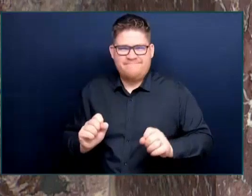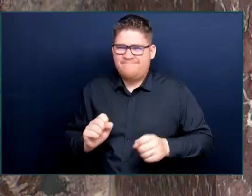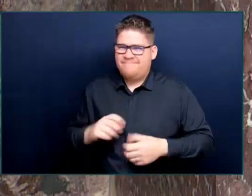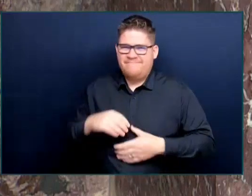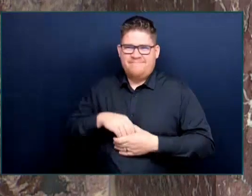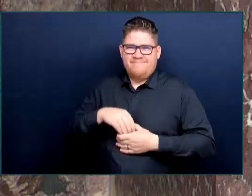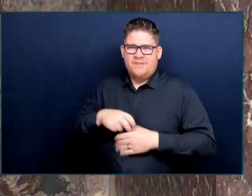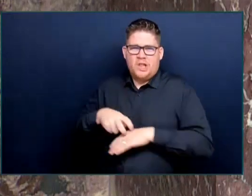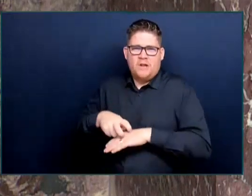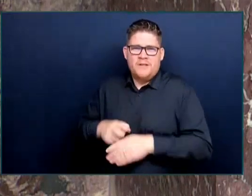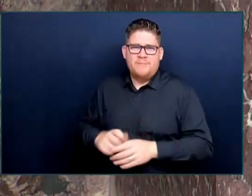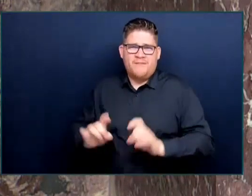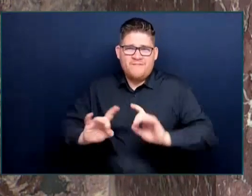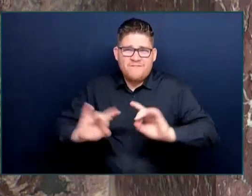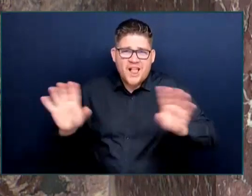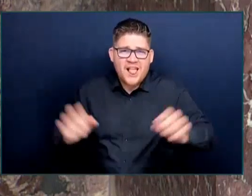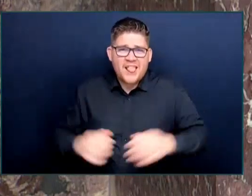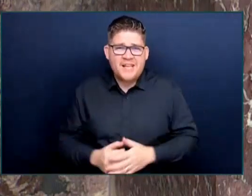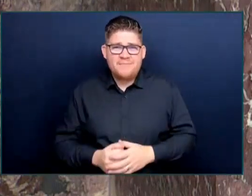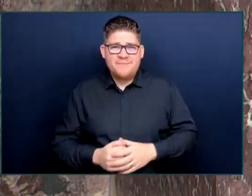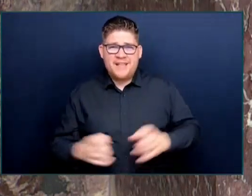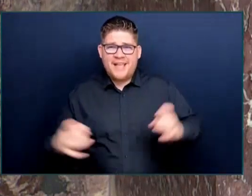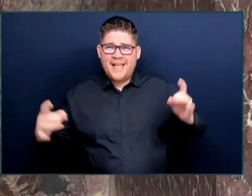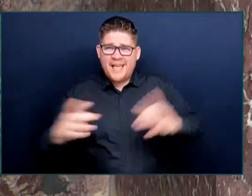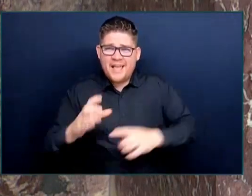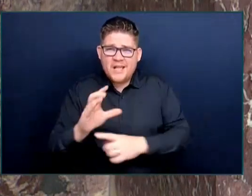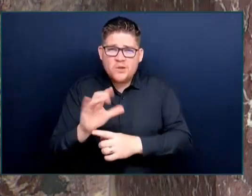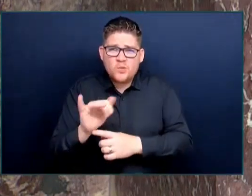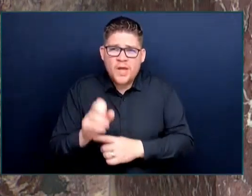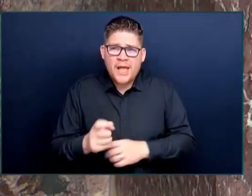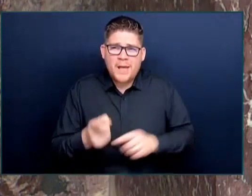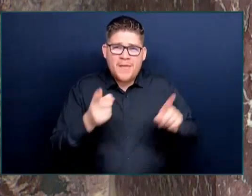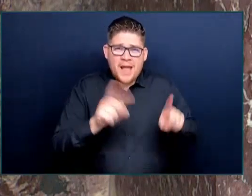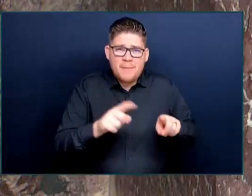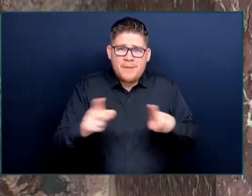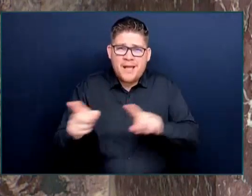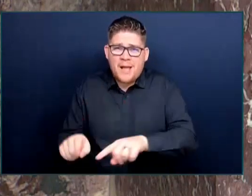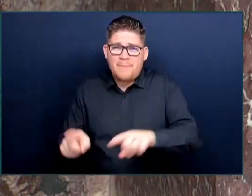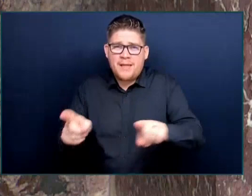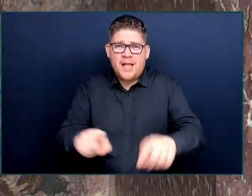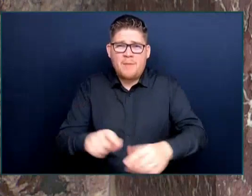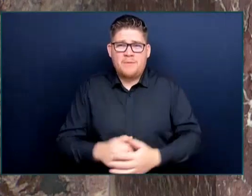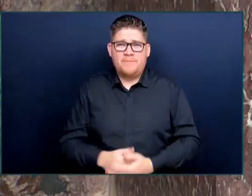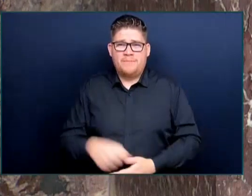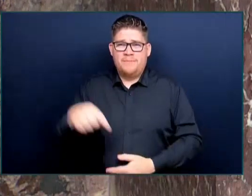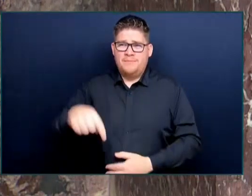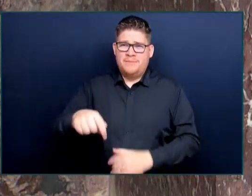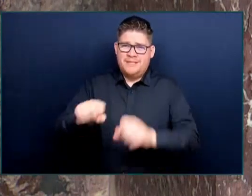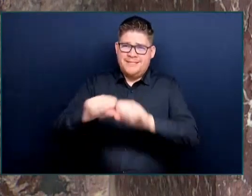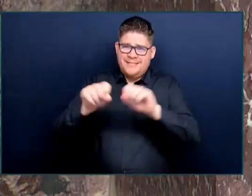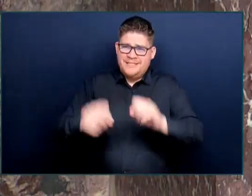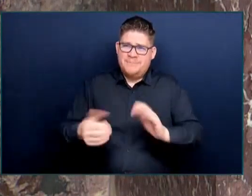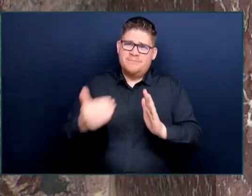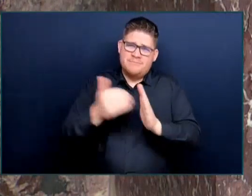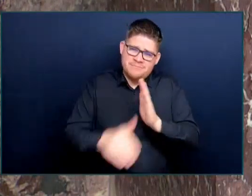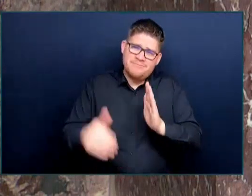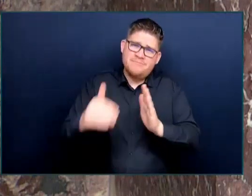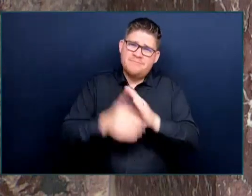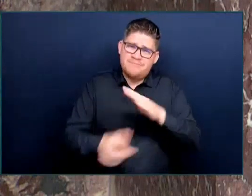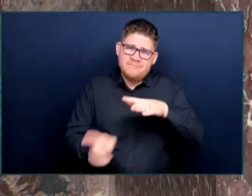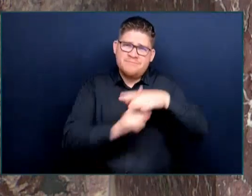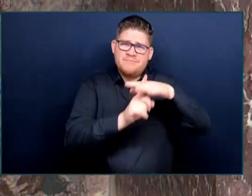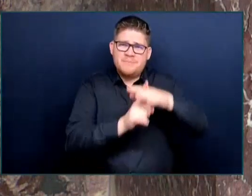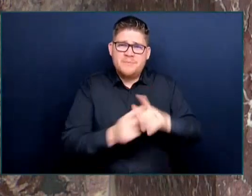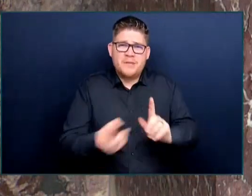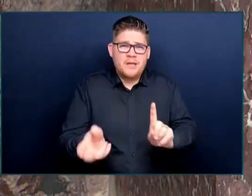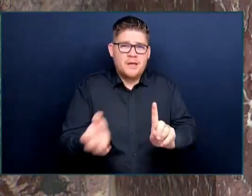Under this Premier's catch-and-release system, random attacks continue to escalate, and anti-Asian hate crimes are 400%